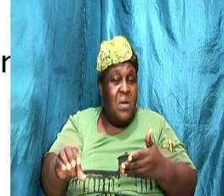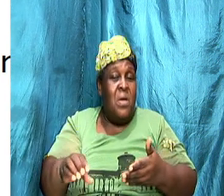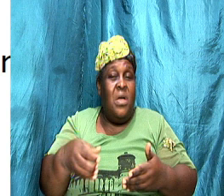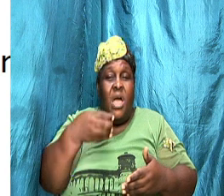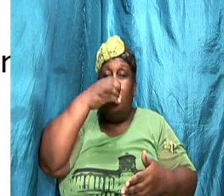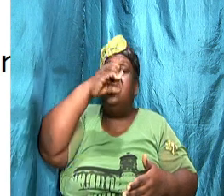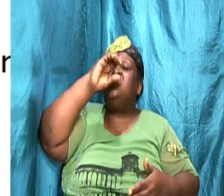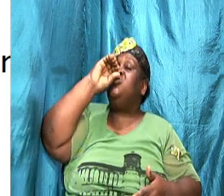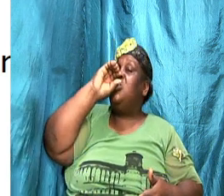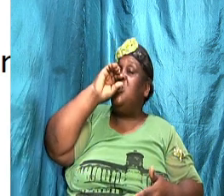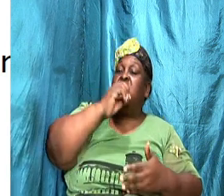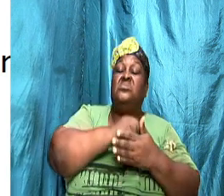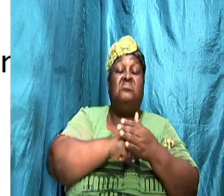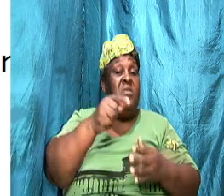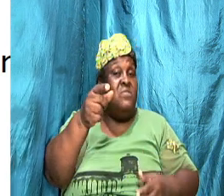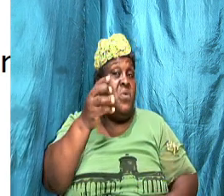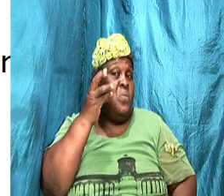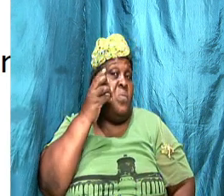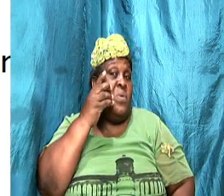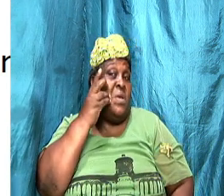God that is the witness